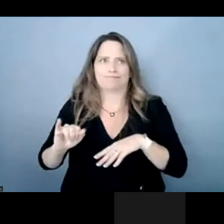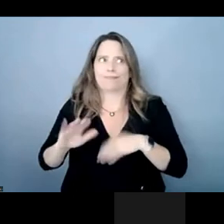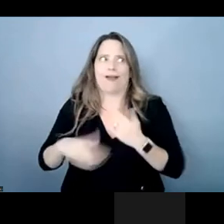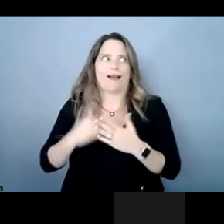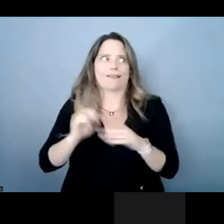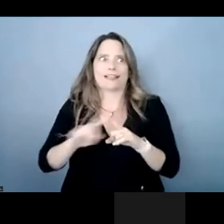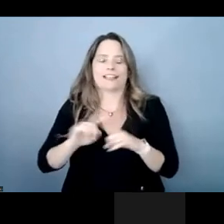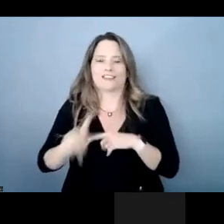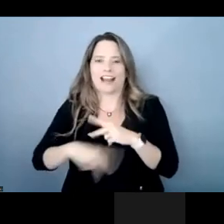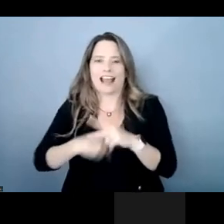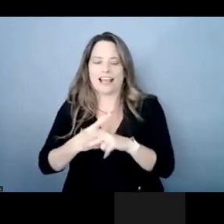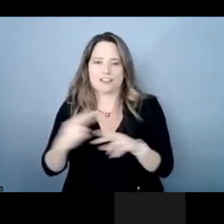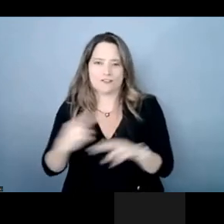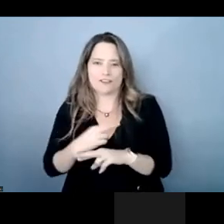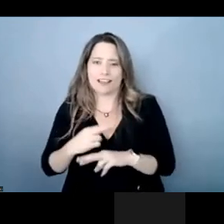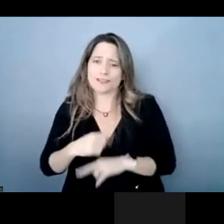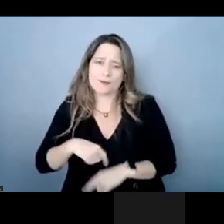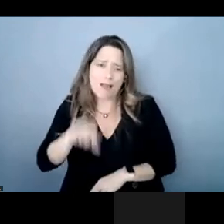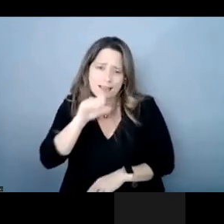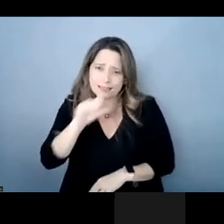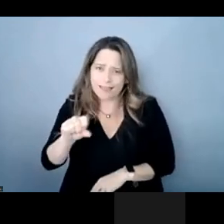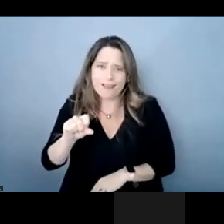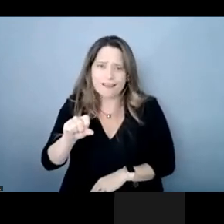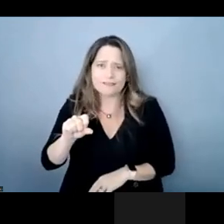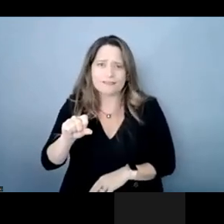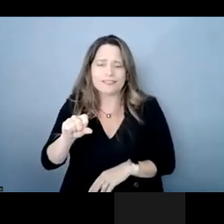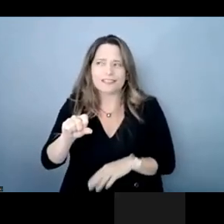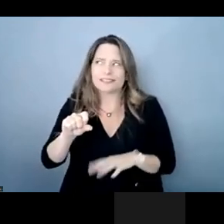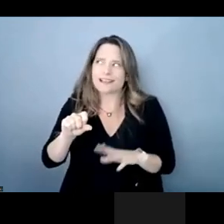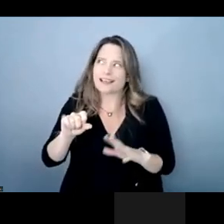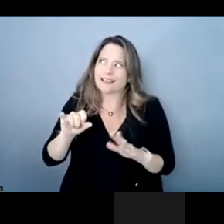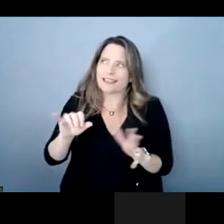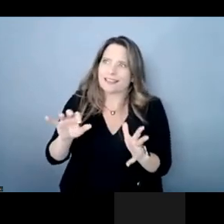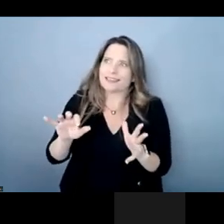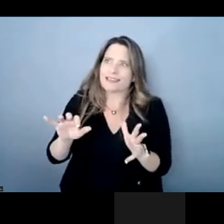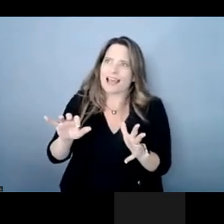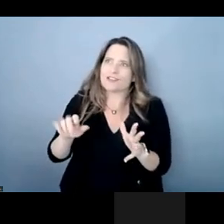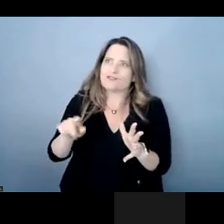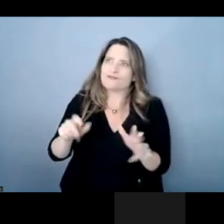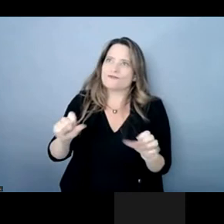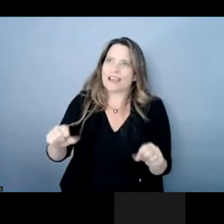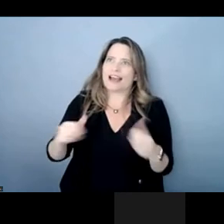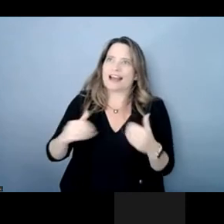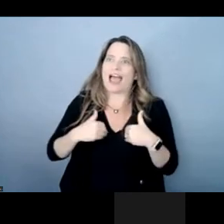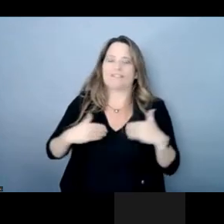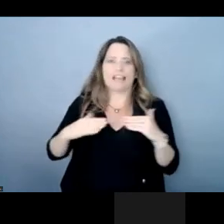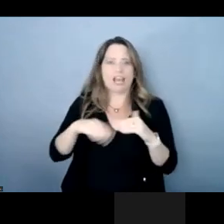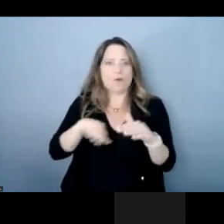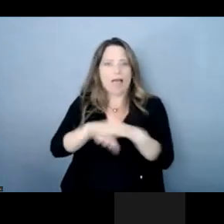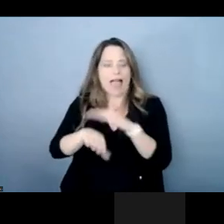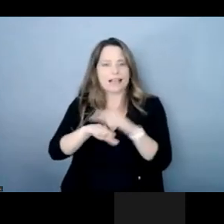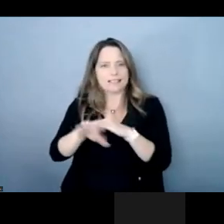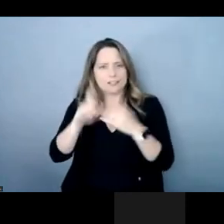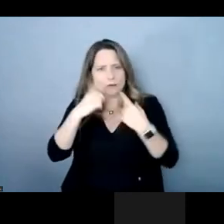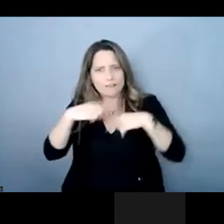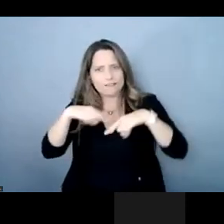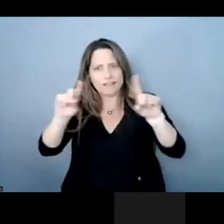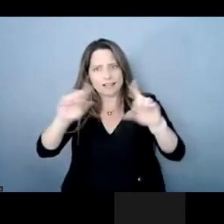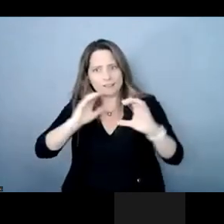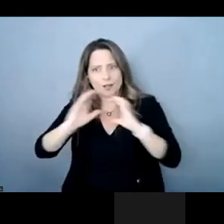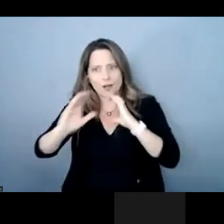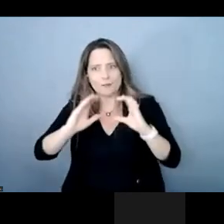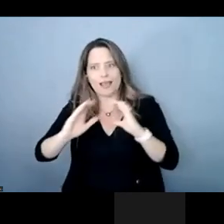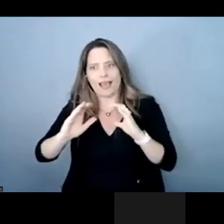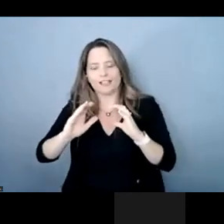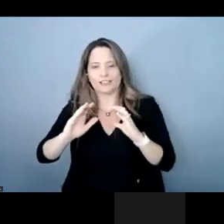relays so i just love that people you know you can just have that equal access to effective communication through